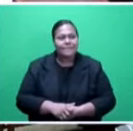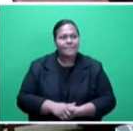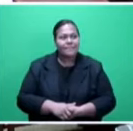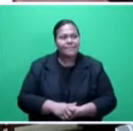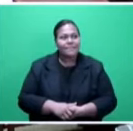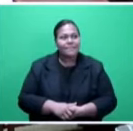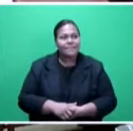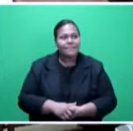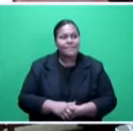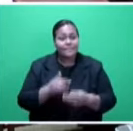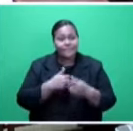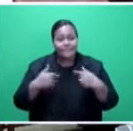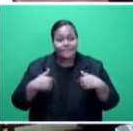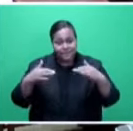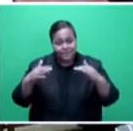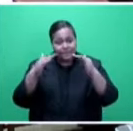We will move on.